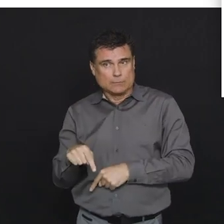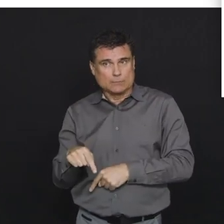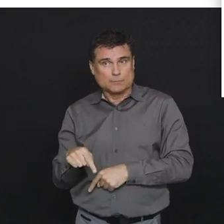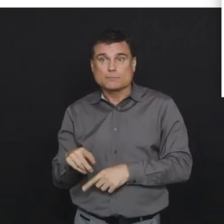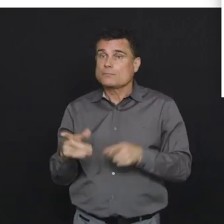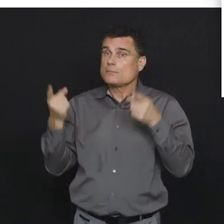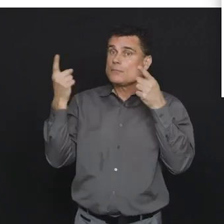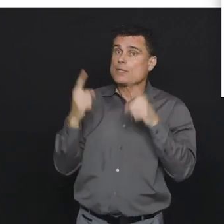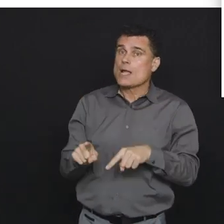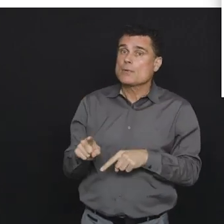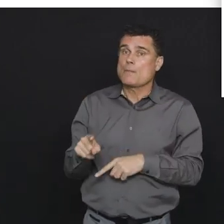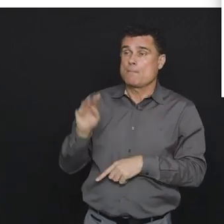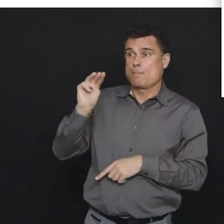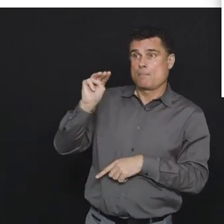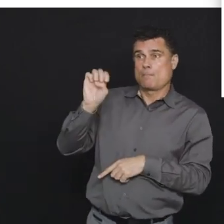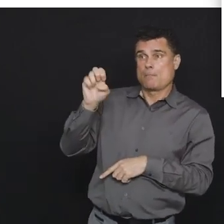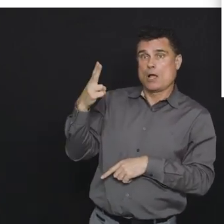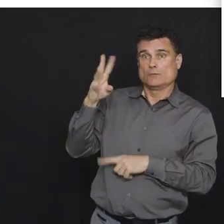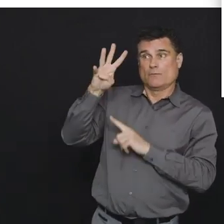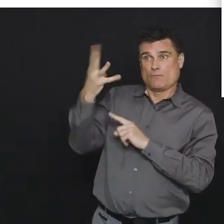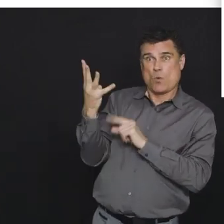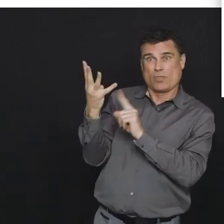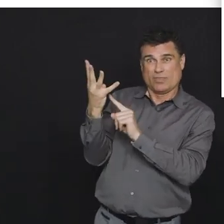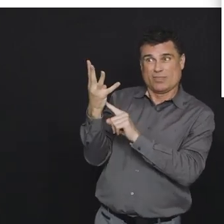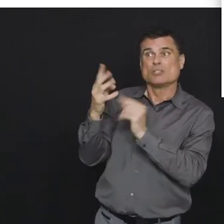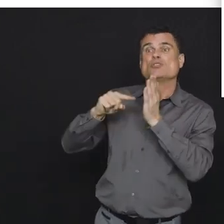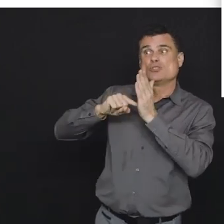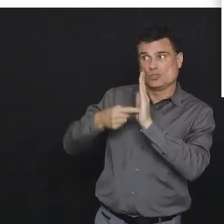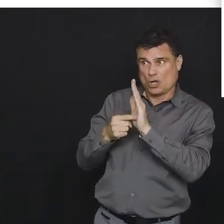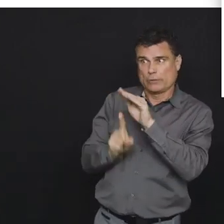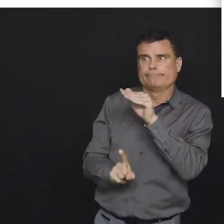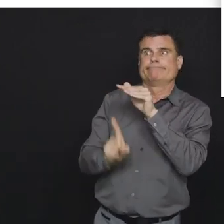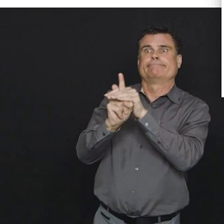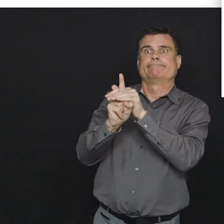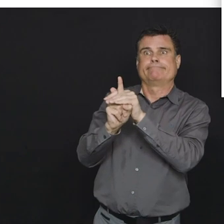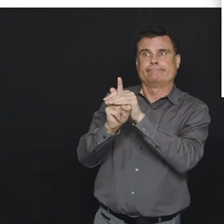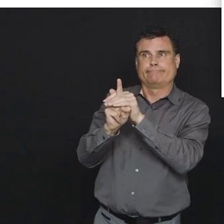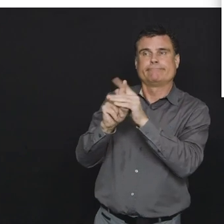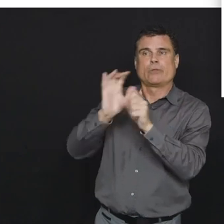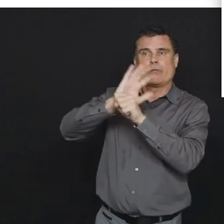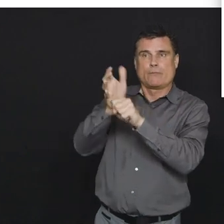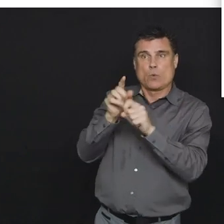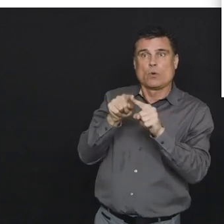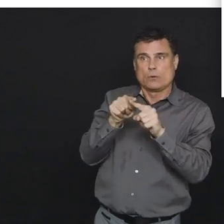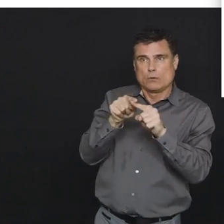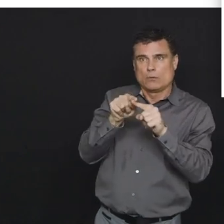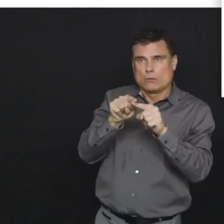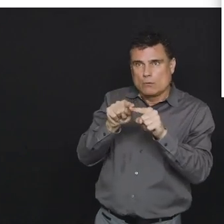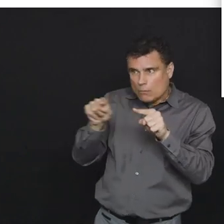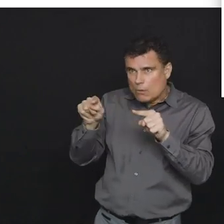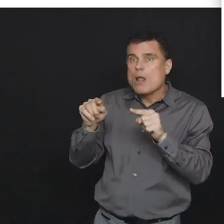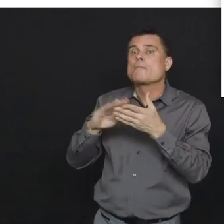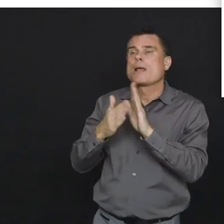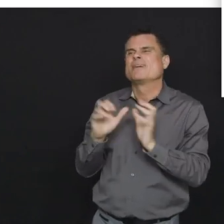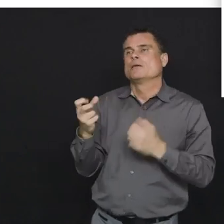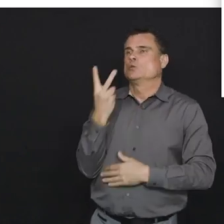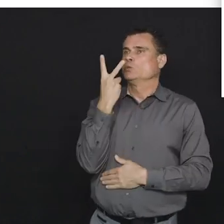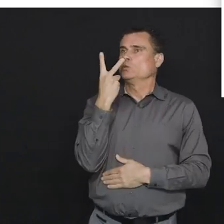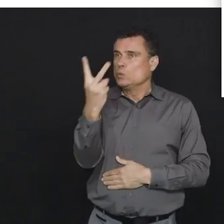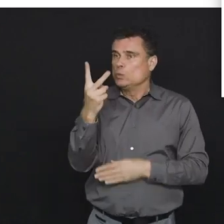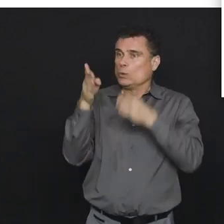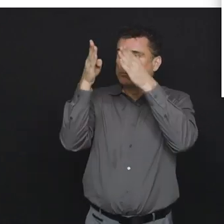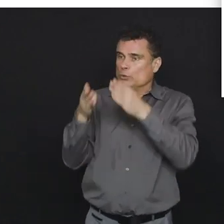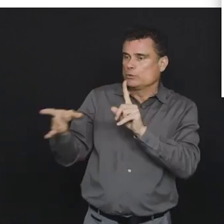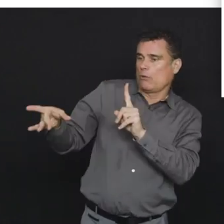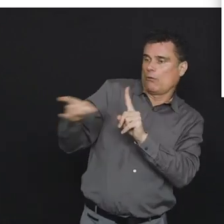cases per million in British Columbia and on the 4th of March is when we started to reach that threshold of